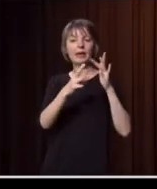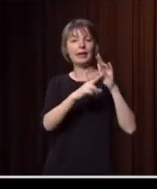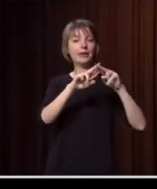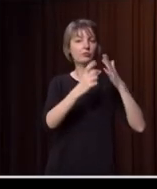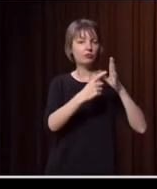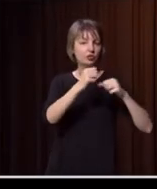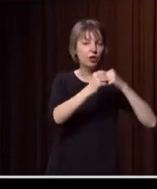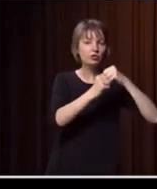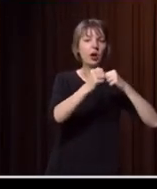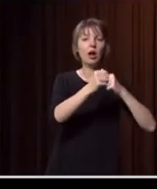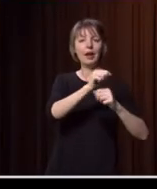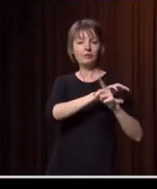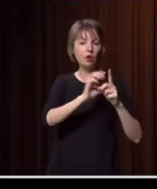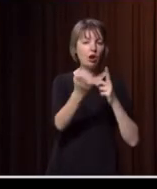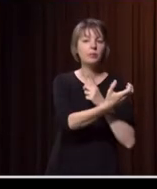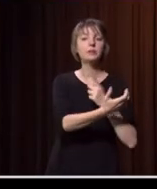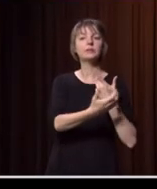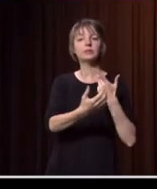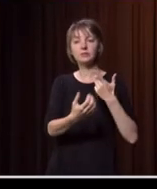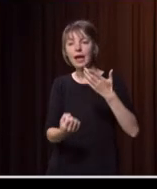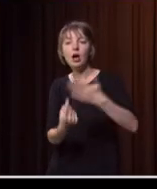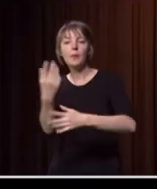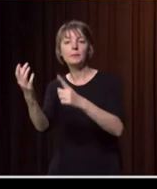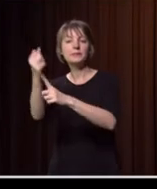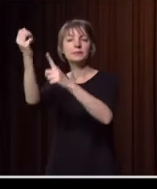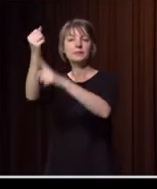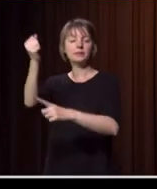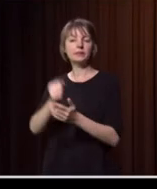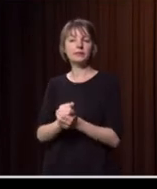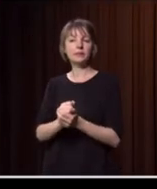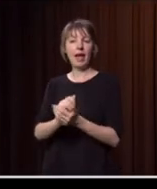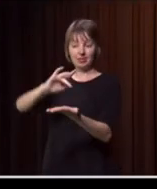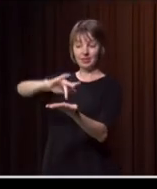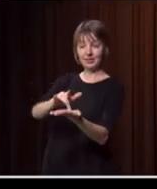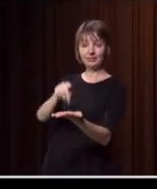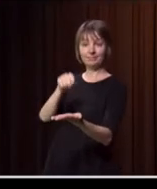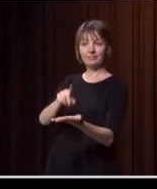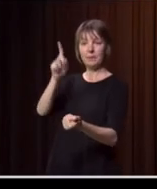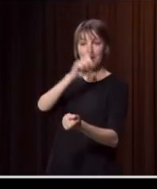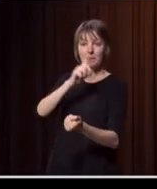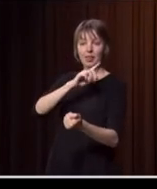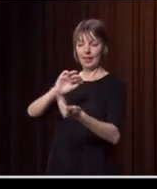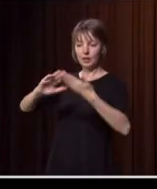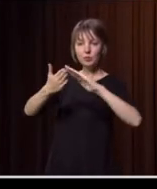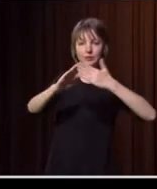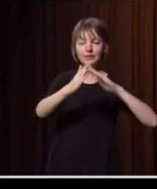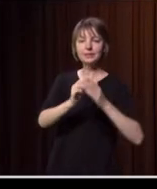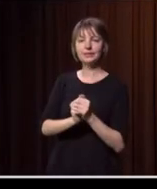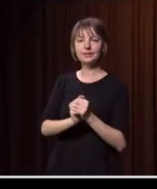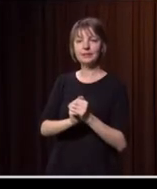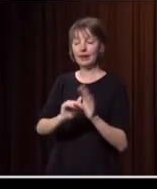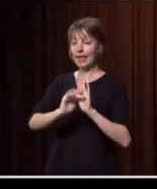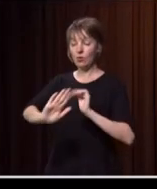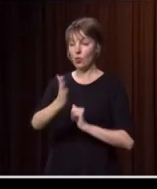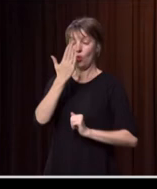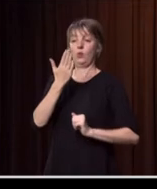environment outcomes. People and communities are at the heart of everything you do. And December seems to have come around